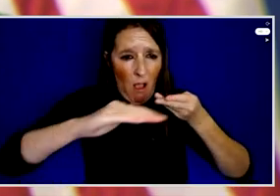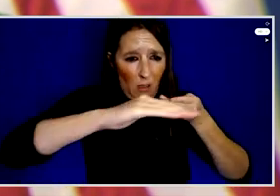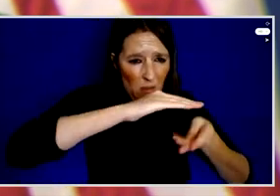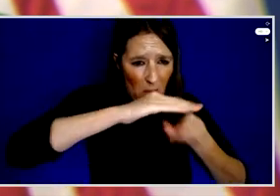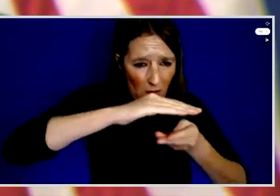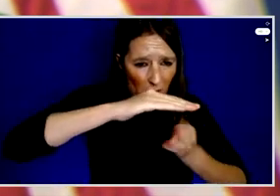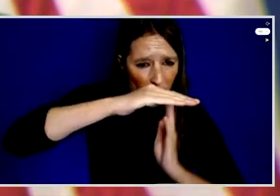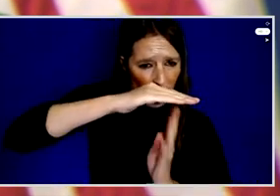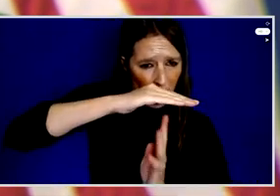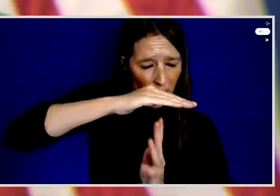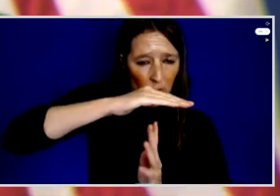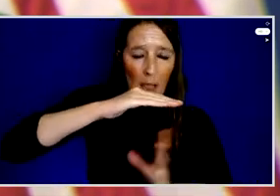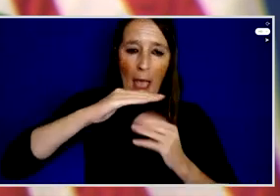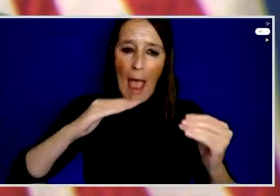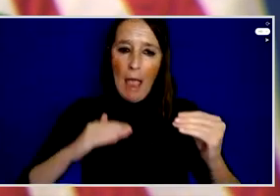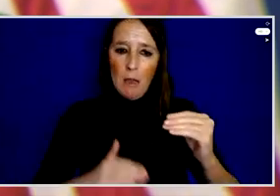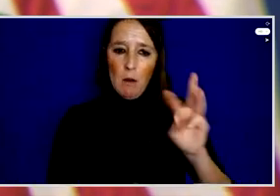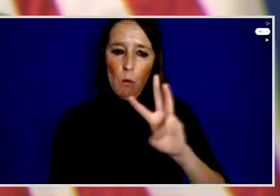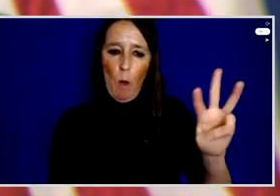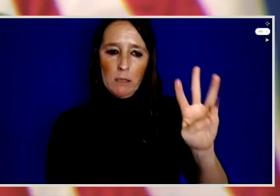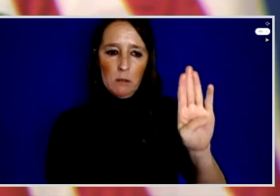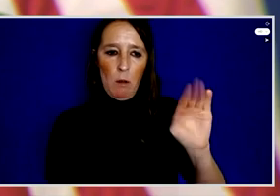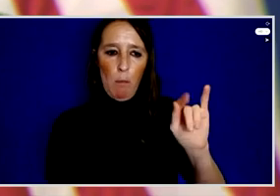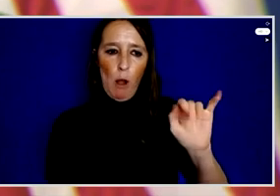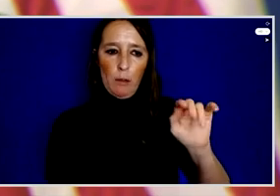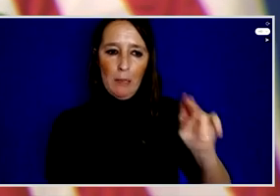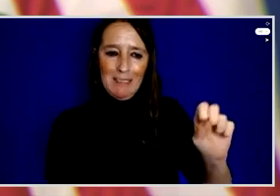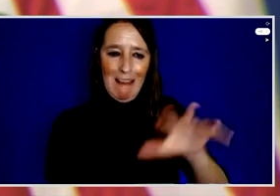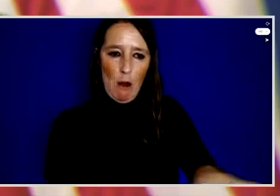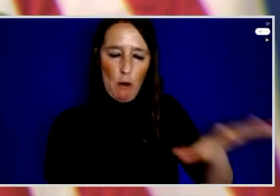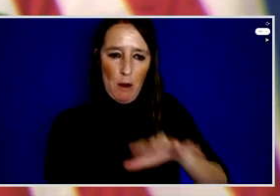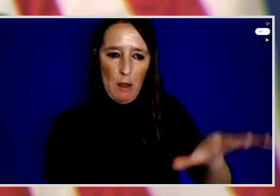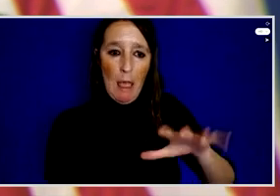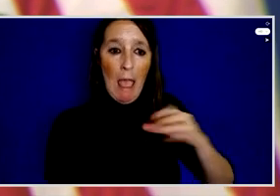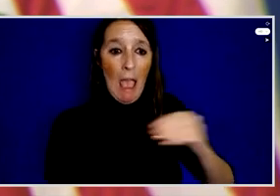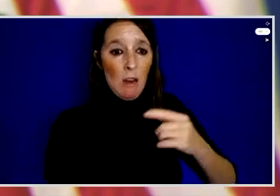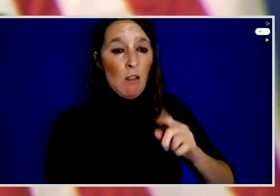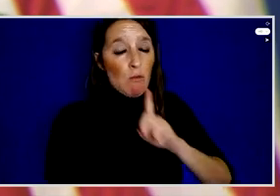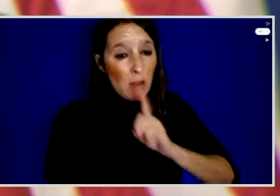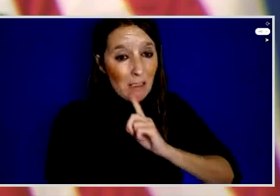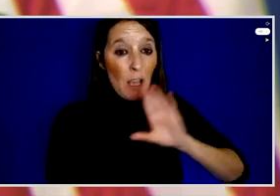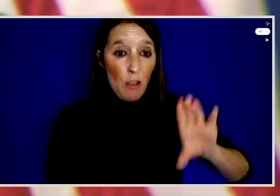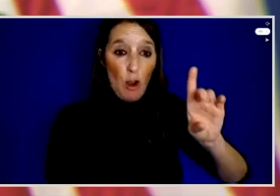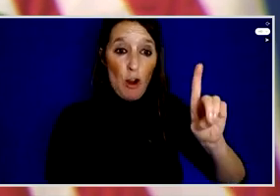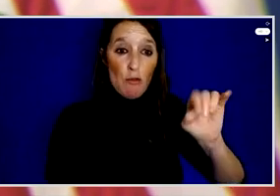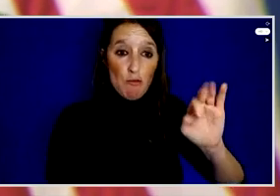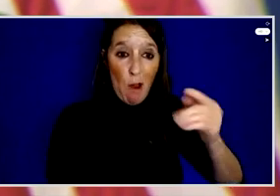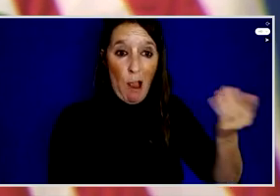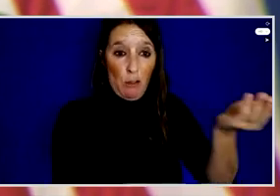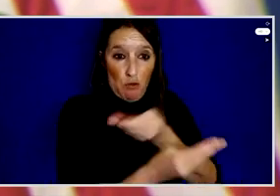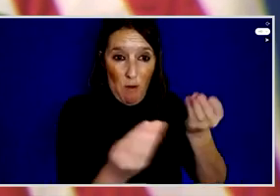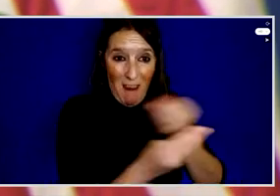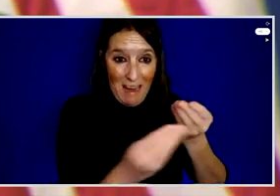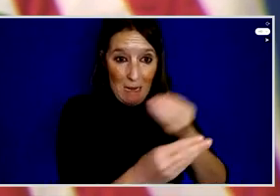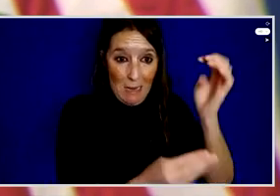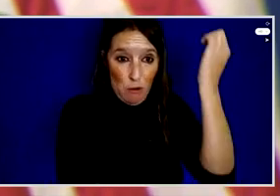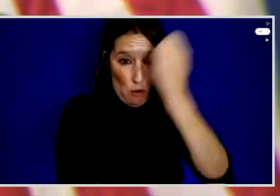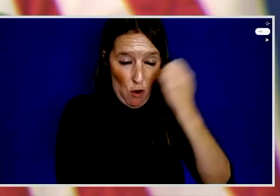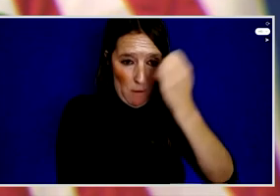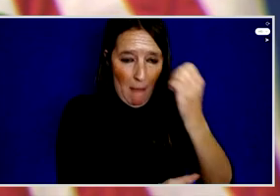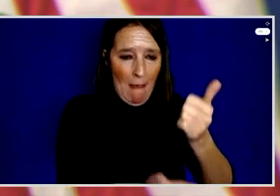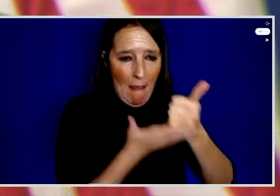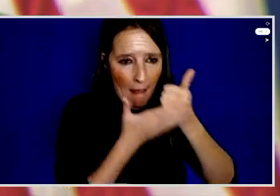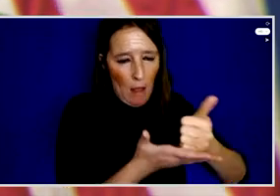actions in the Western Balkans with substantial downstream impacts on the drug trade in Europe and beyond. Kreek